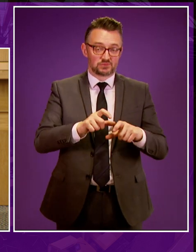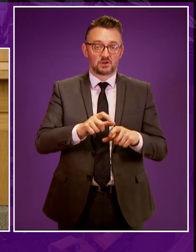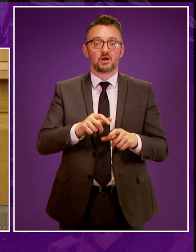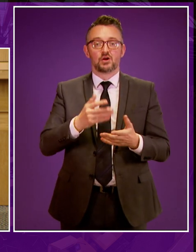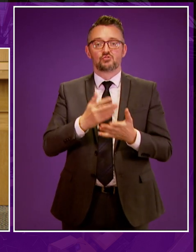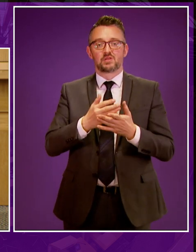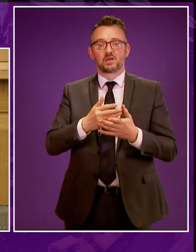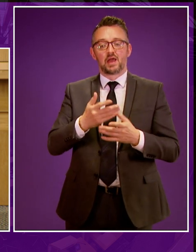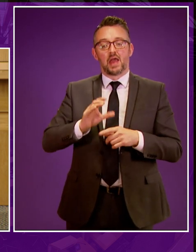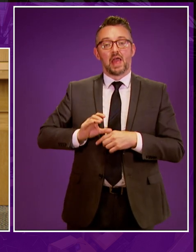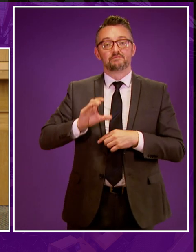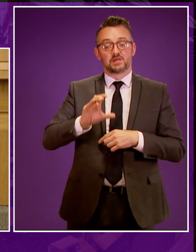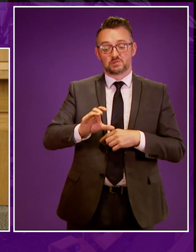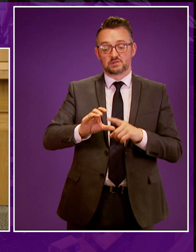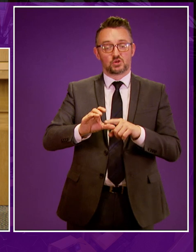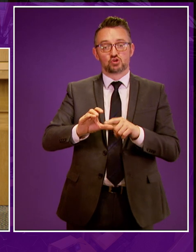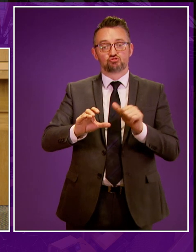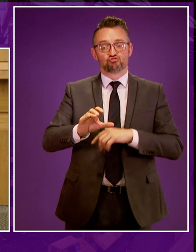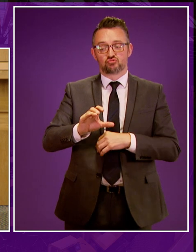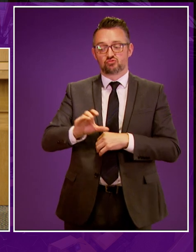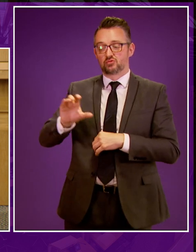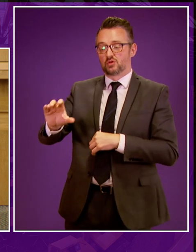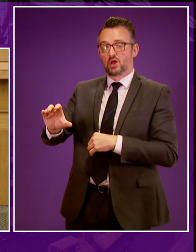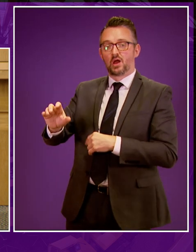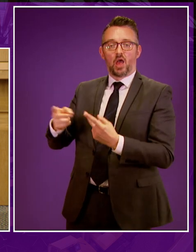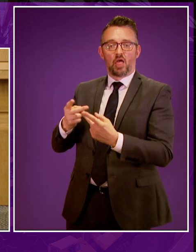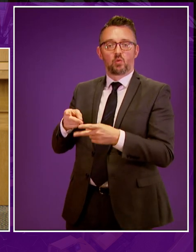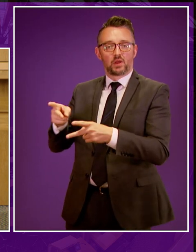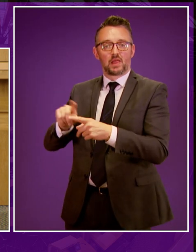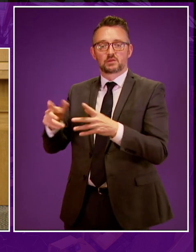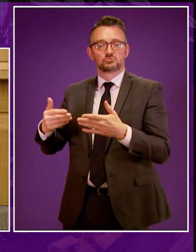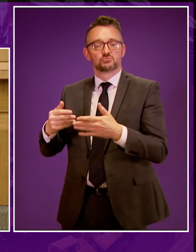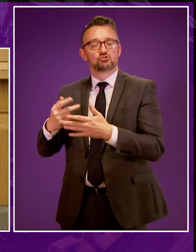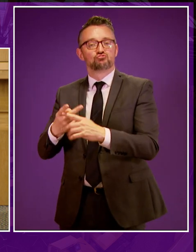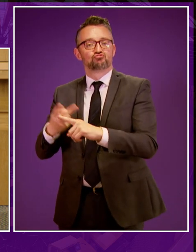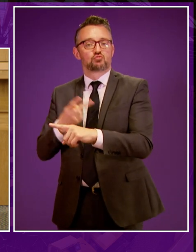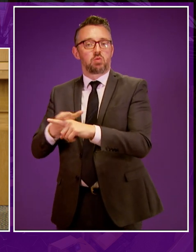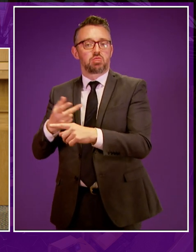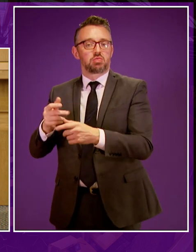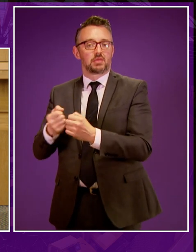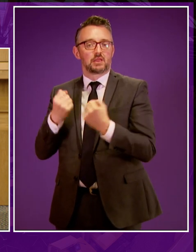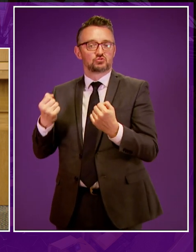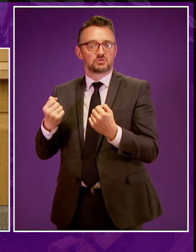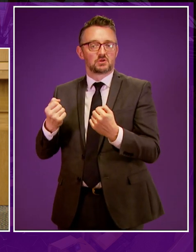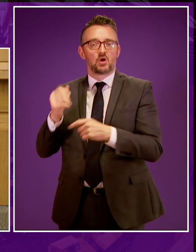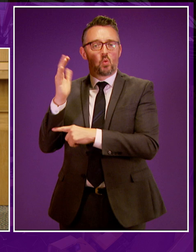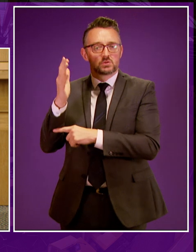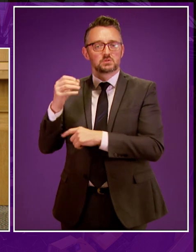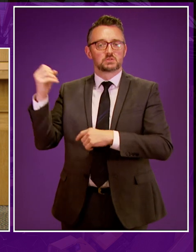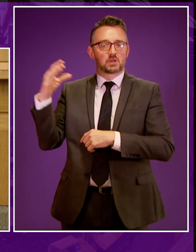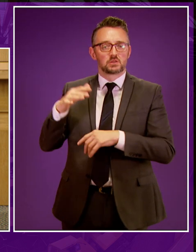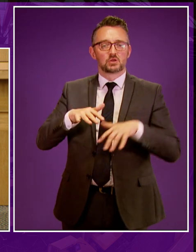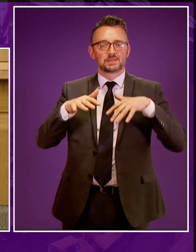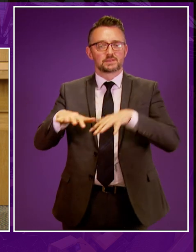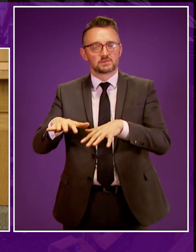divert investment from the development of the range of renewable energy and storage technologies we will need to deliver a decarbonised, sustainable